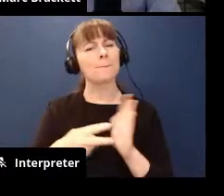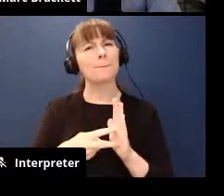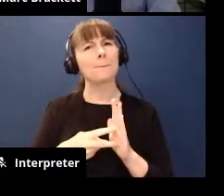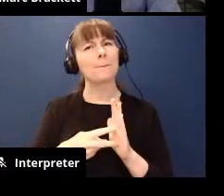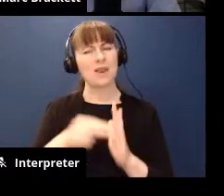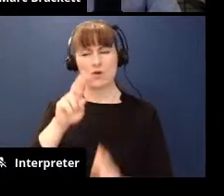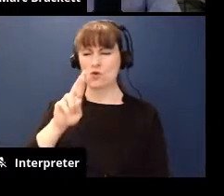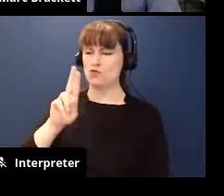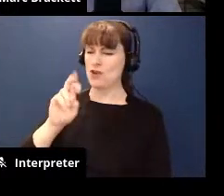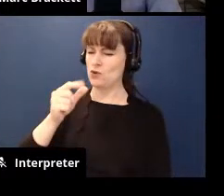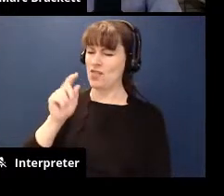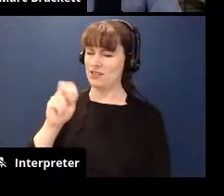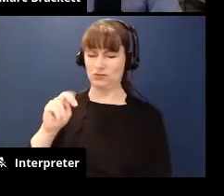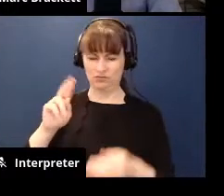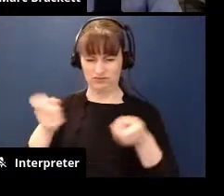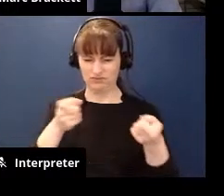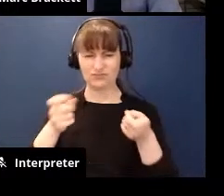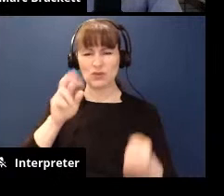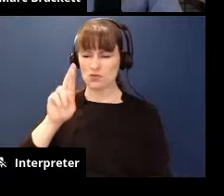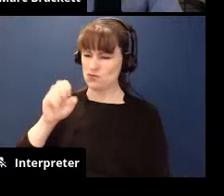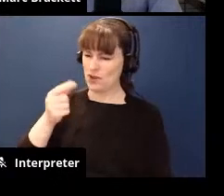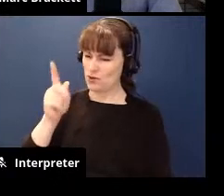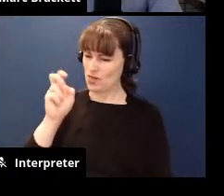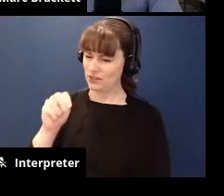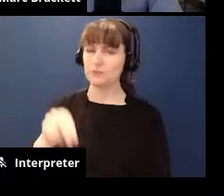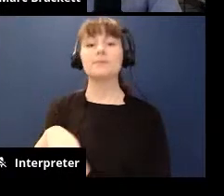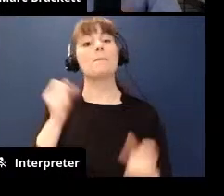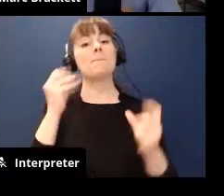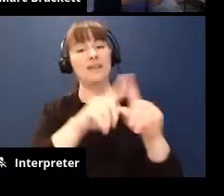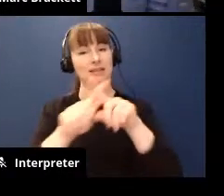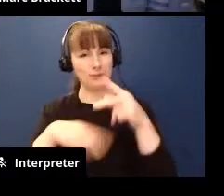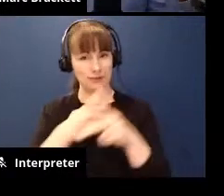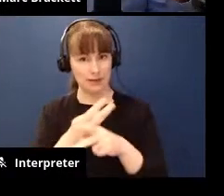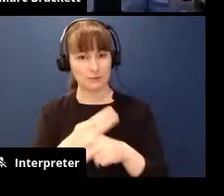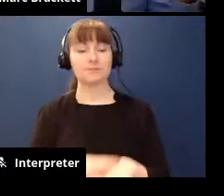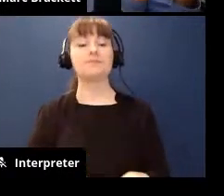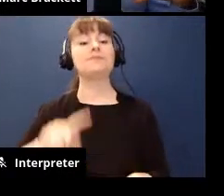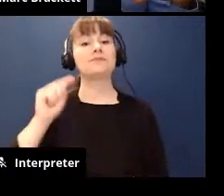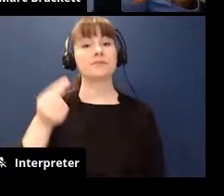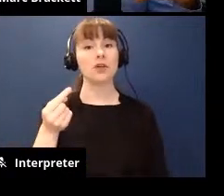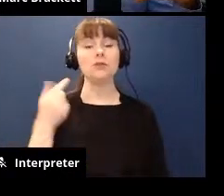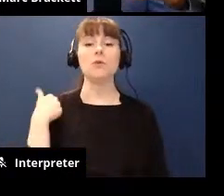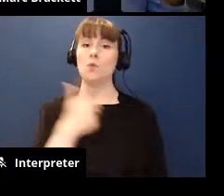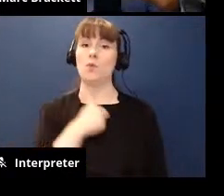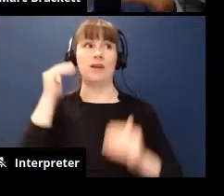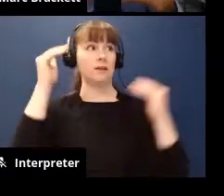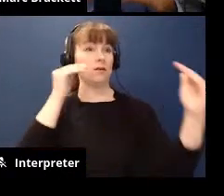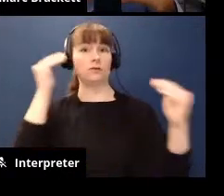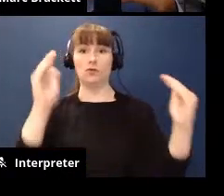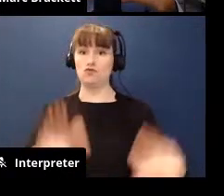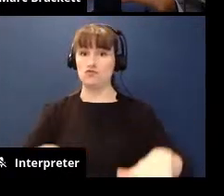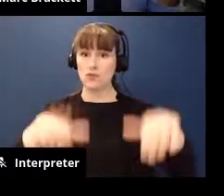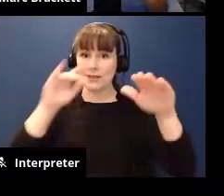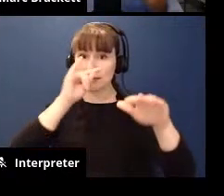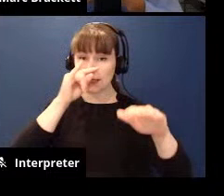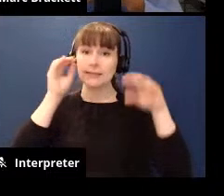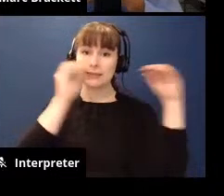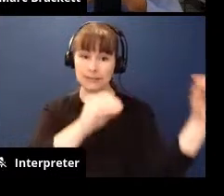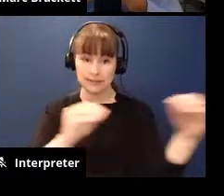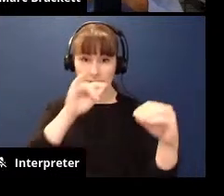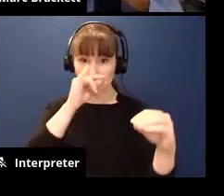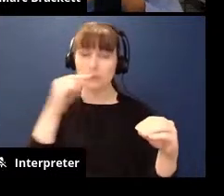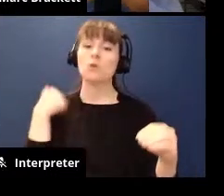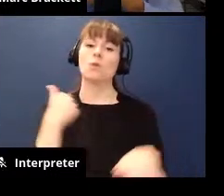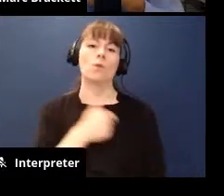regulation so there's a lot of forms of regulation the first is that we the adults who are raising and teaching kids we